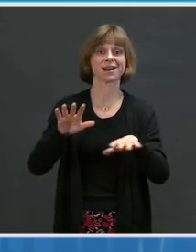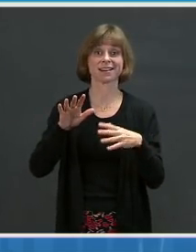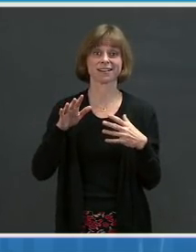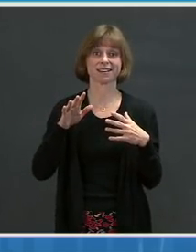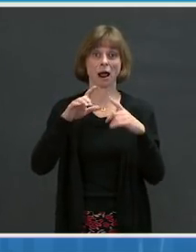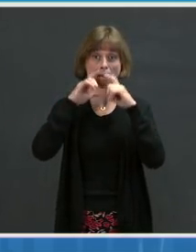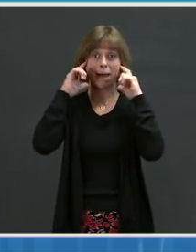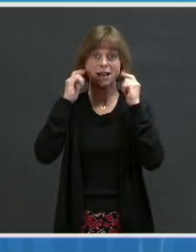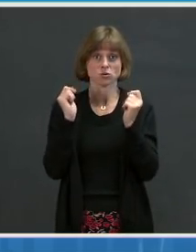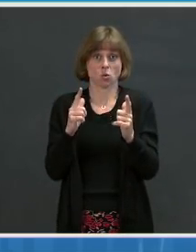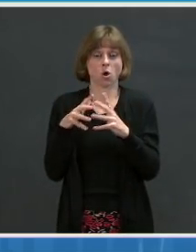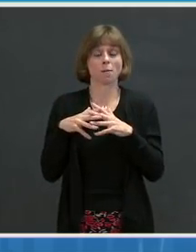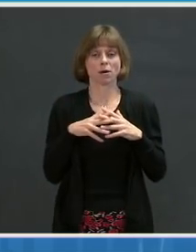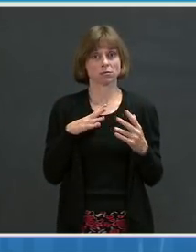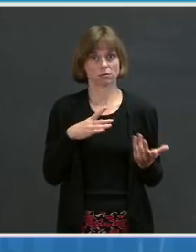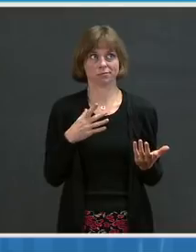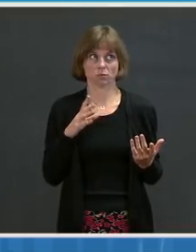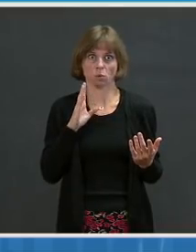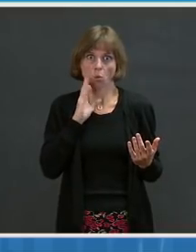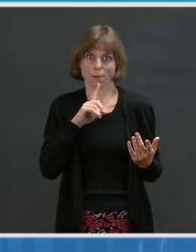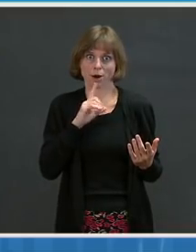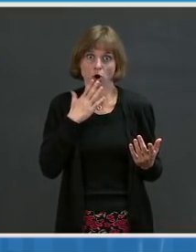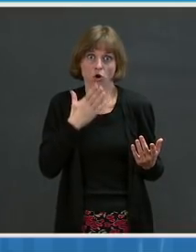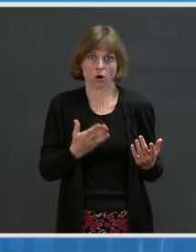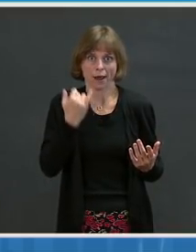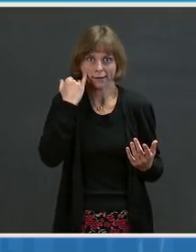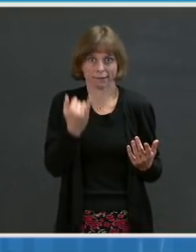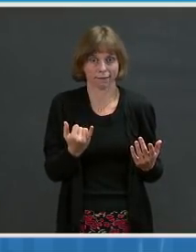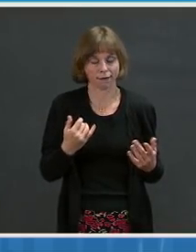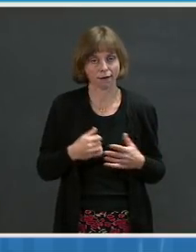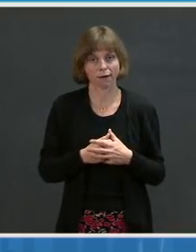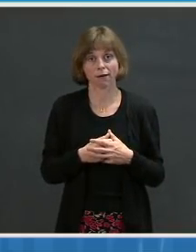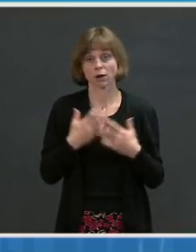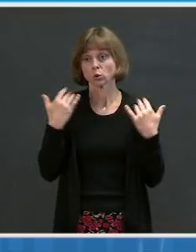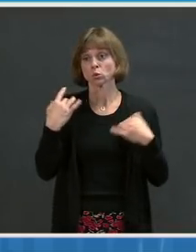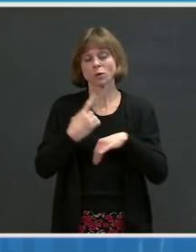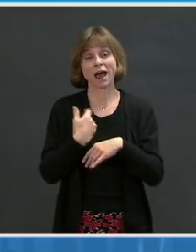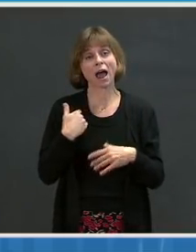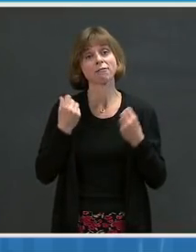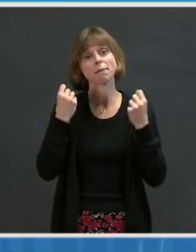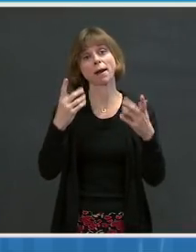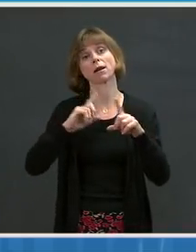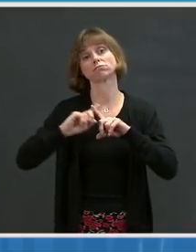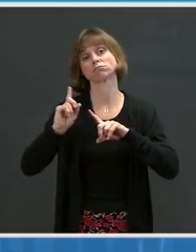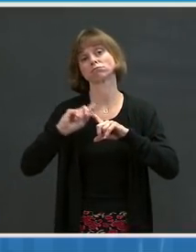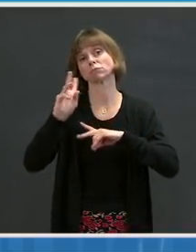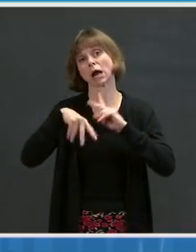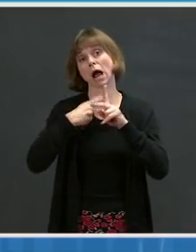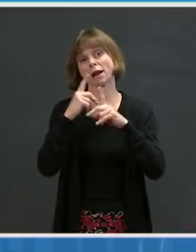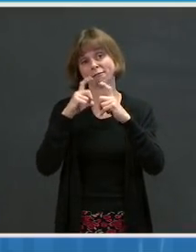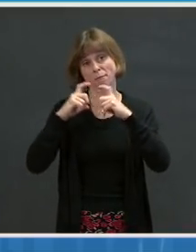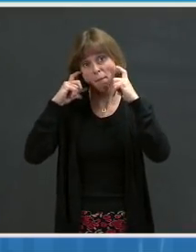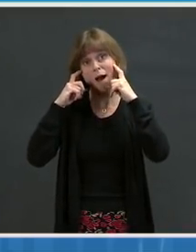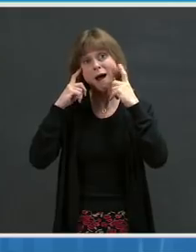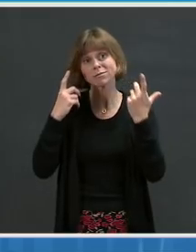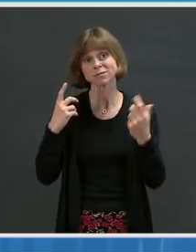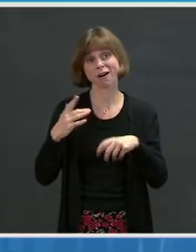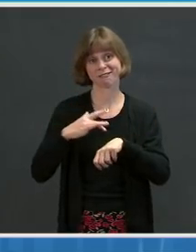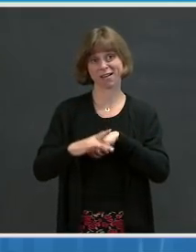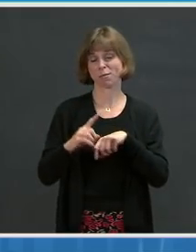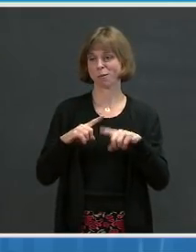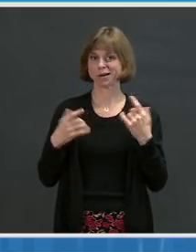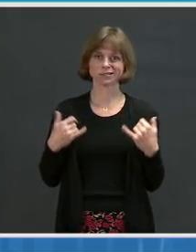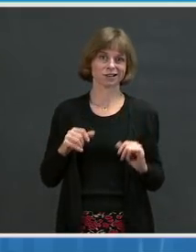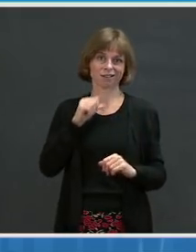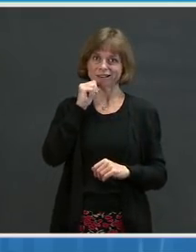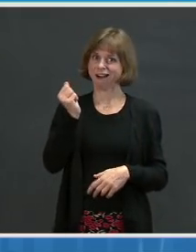masks are widely available in many different shapes and sizes. Yet still, not all Americans are wearing masks